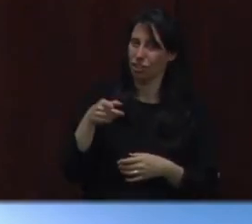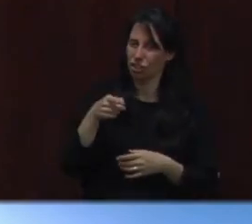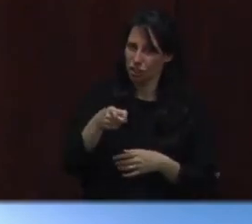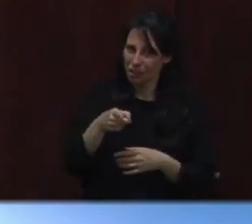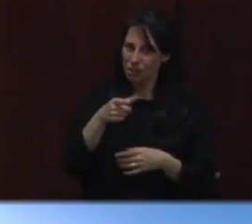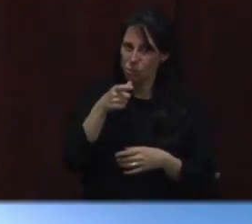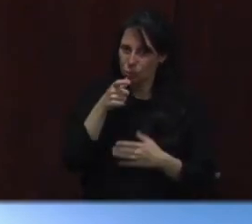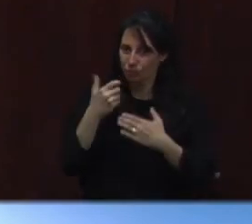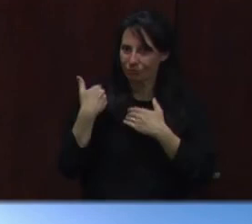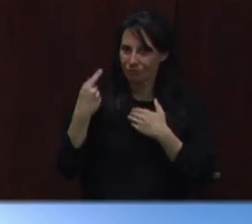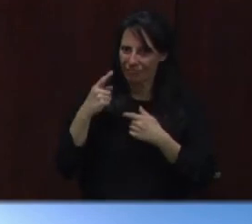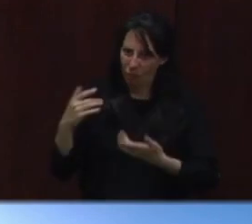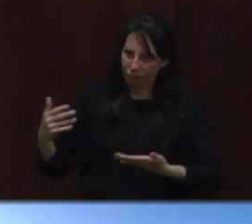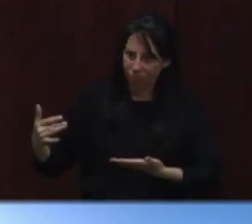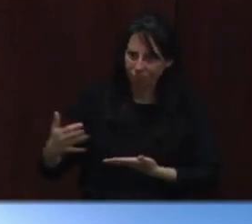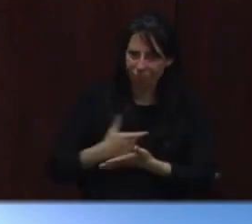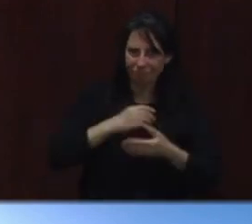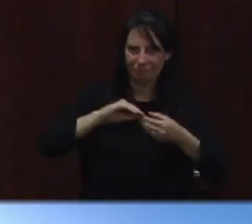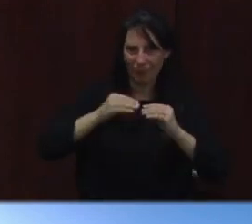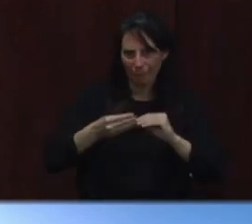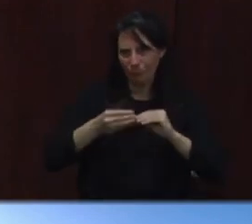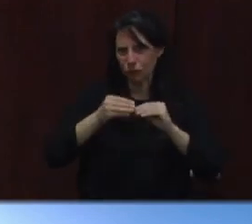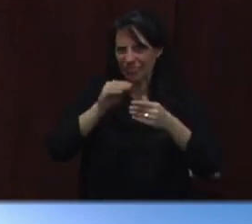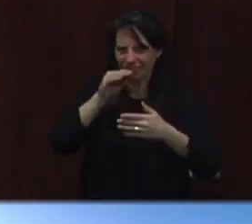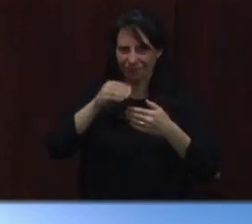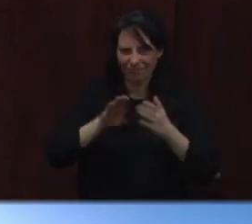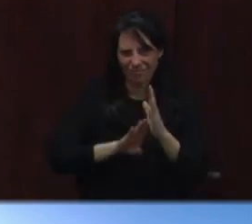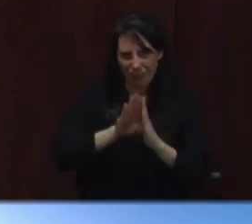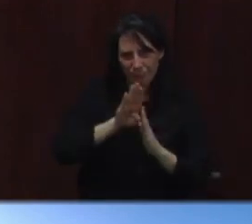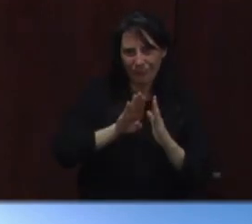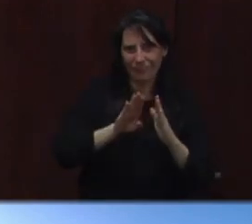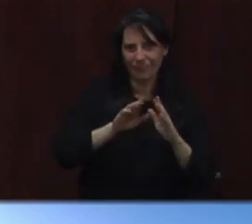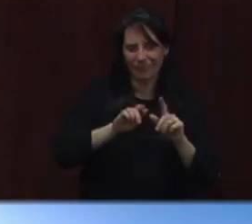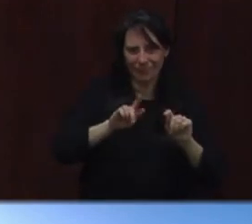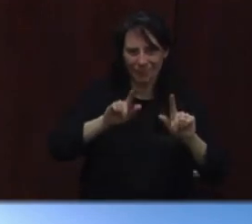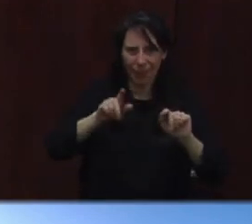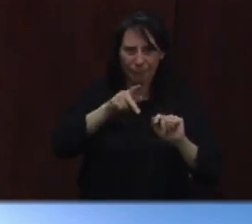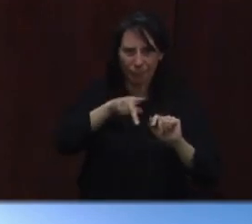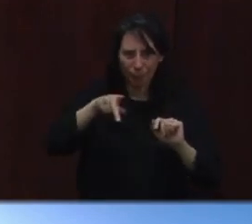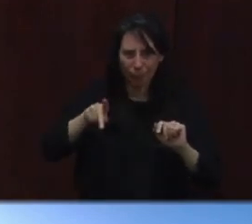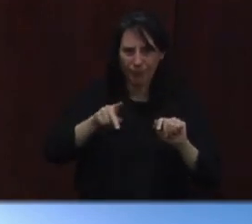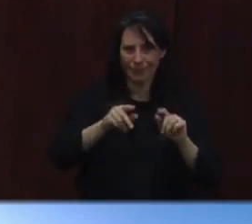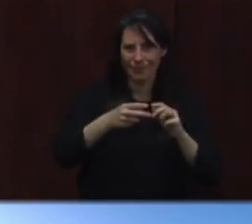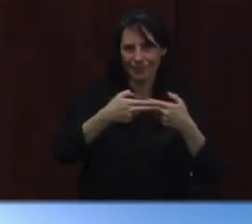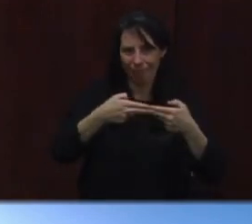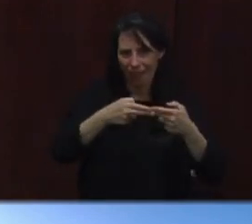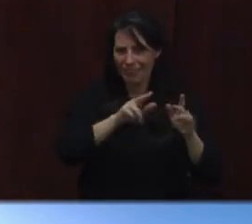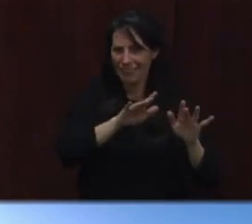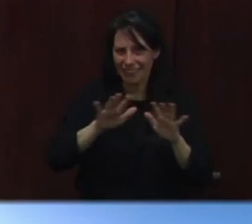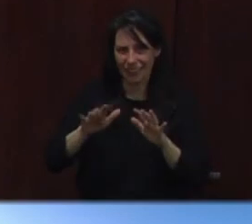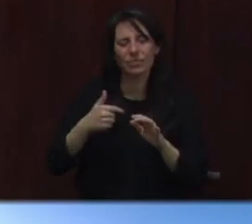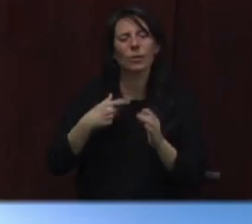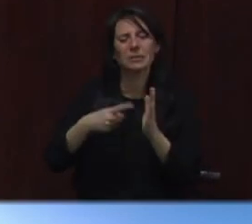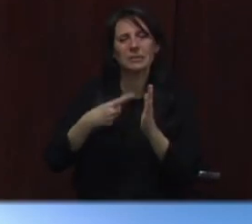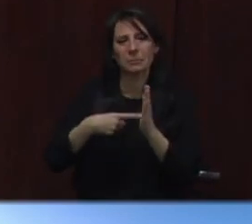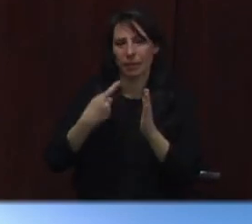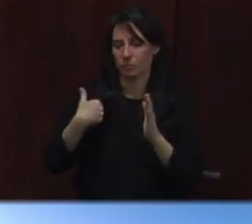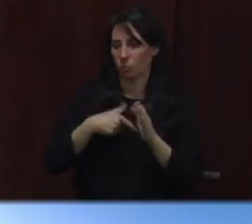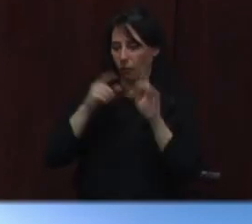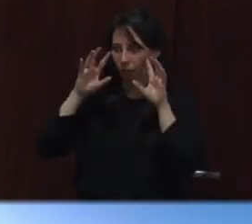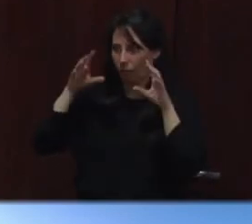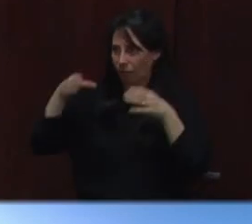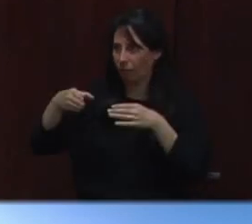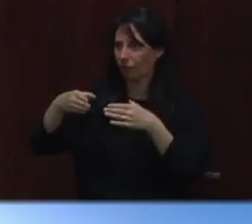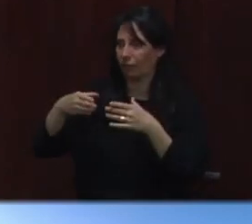efforts as I went through this this past weekend. Sometimes it seems thankless what they're doing because they're always in the background, but I want to take the time to